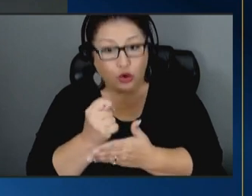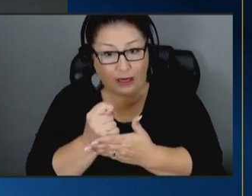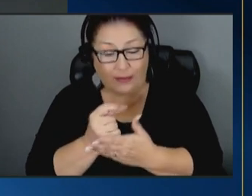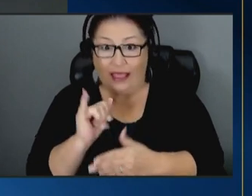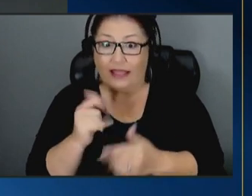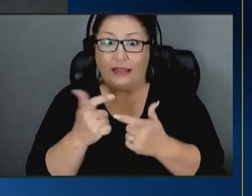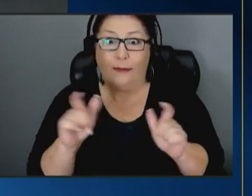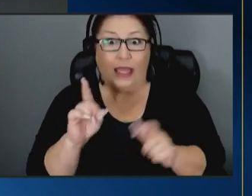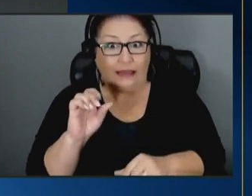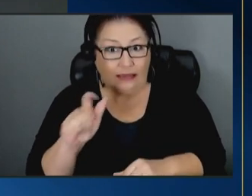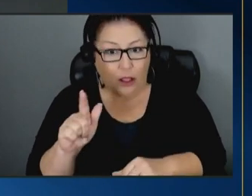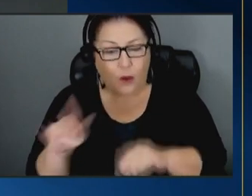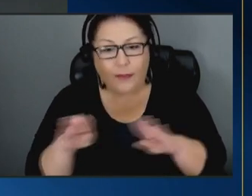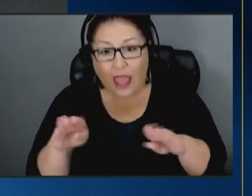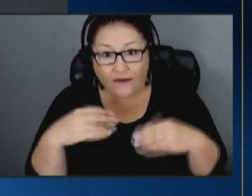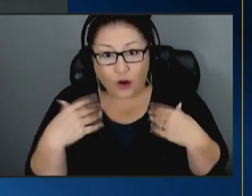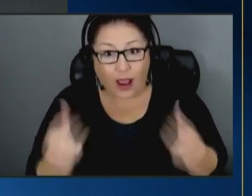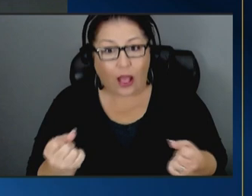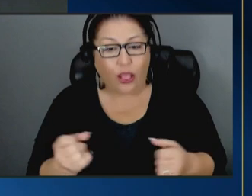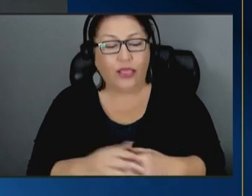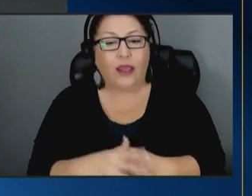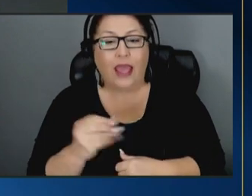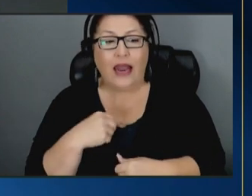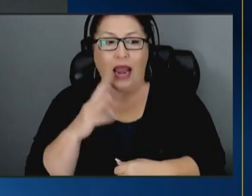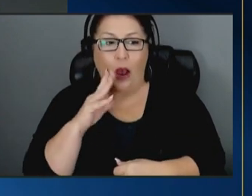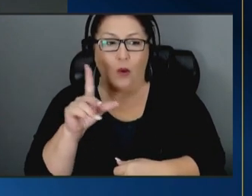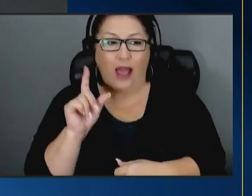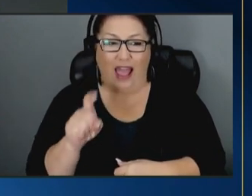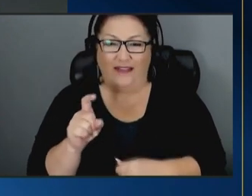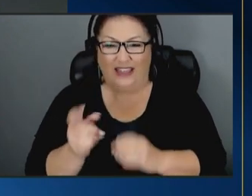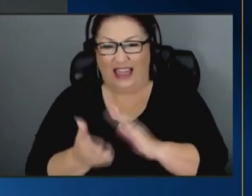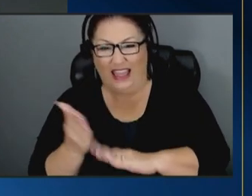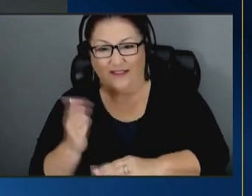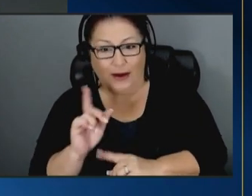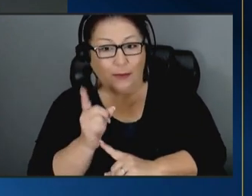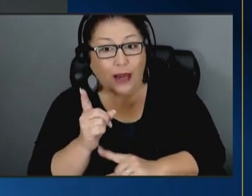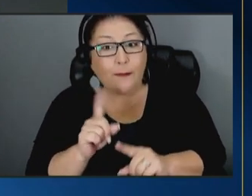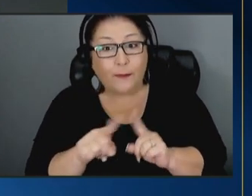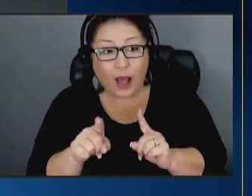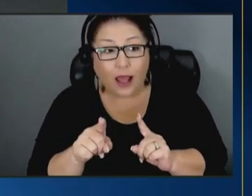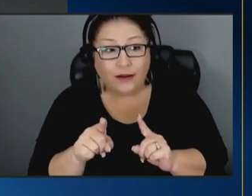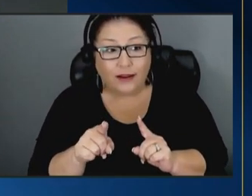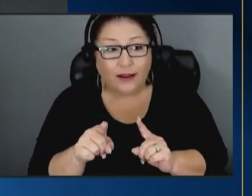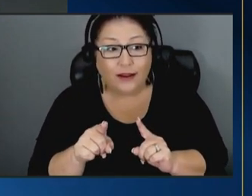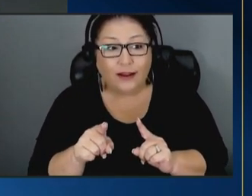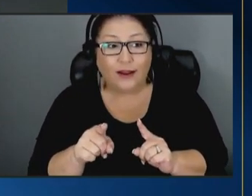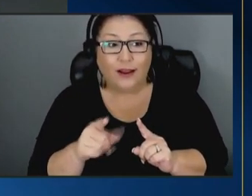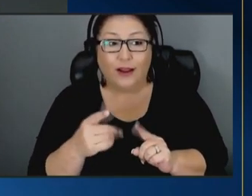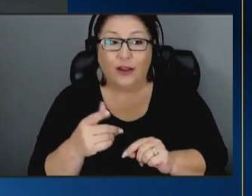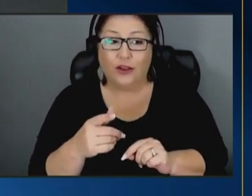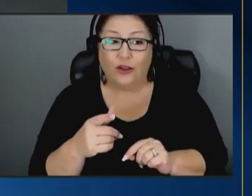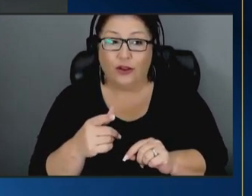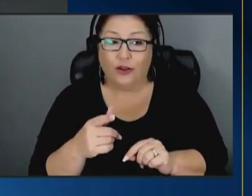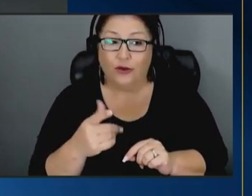behavioral health and i'm gonna have to zip in a minute but you watch us go with behavioral health this time um